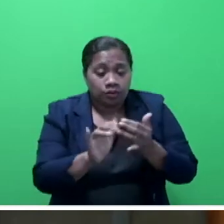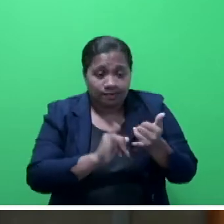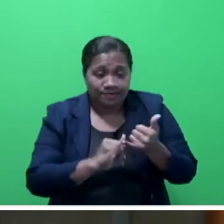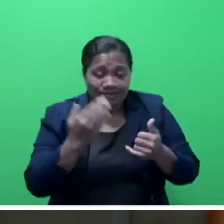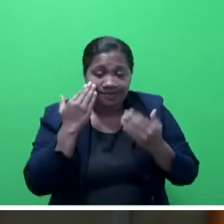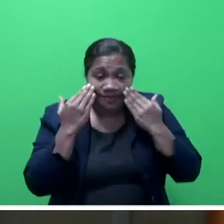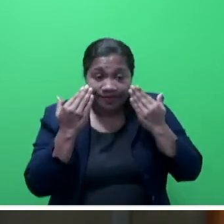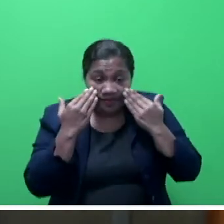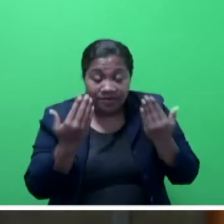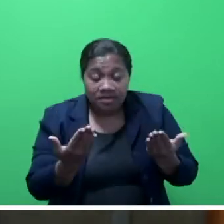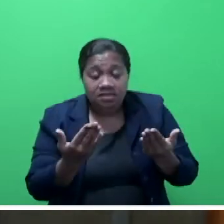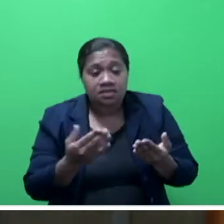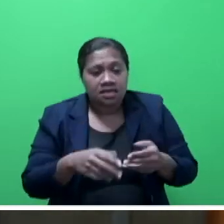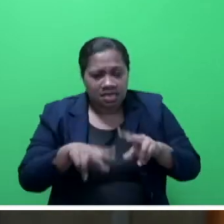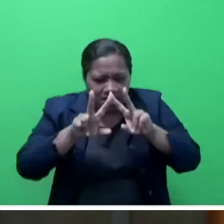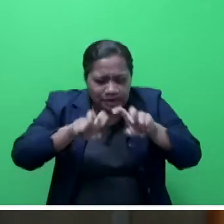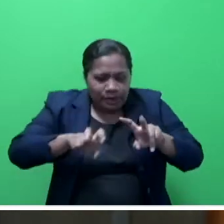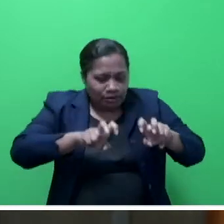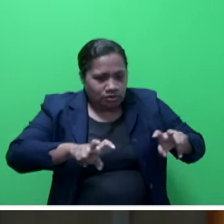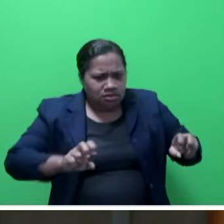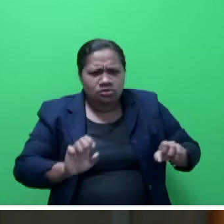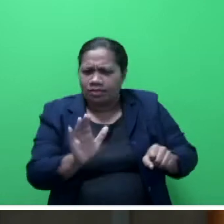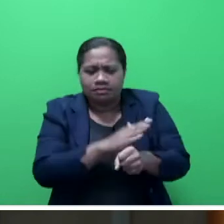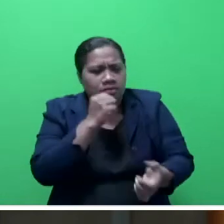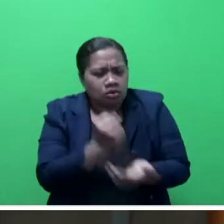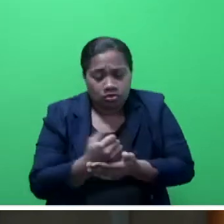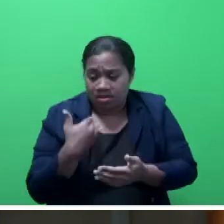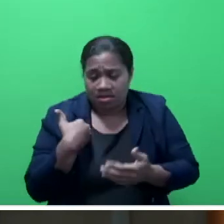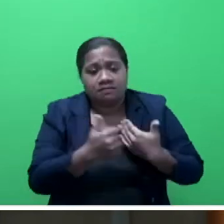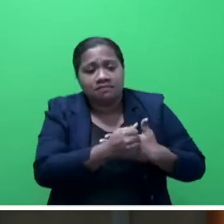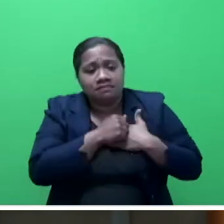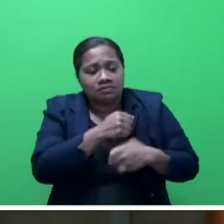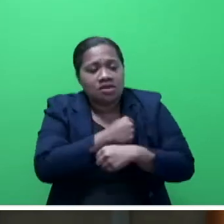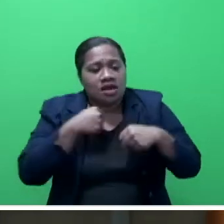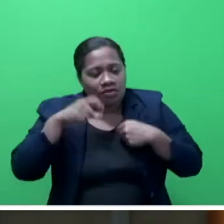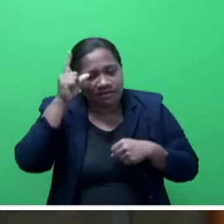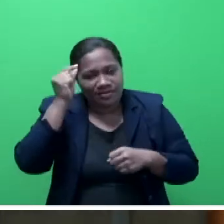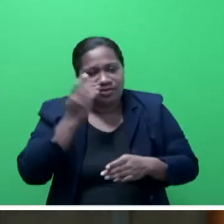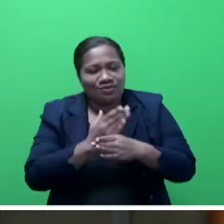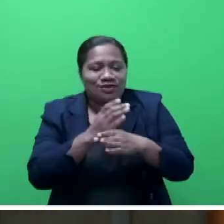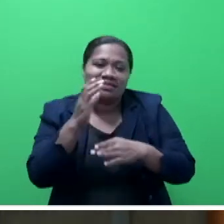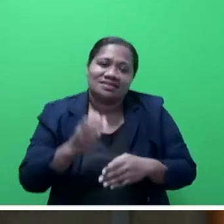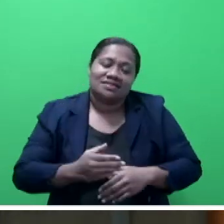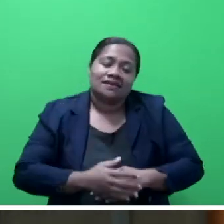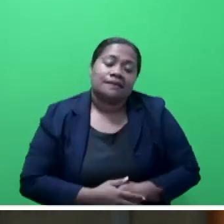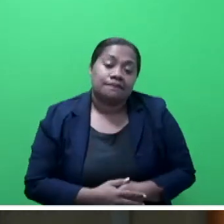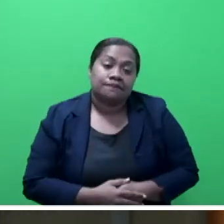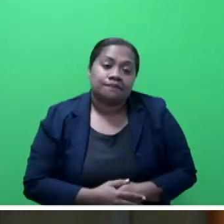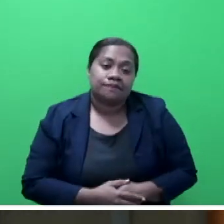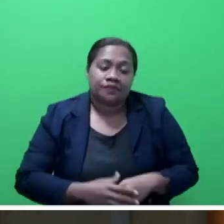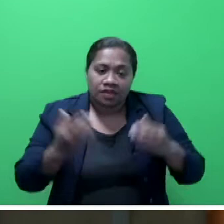audits to ensure the health and safety of our Fijian workers. Mr Speaker Say,